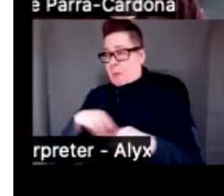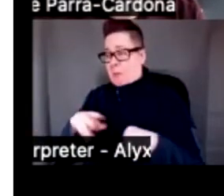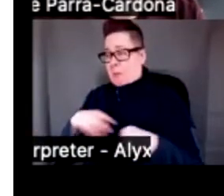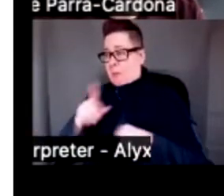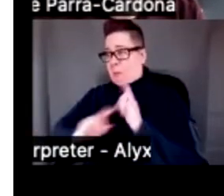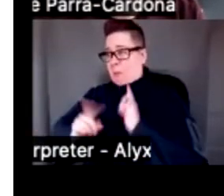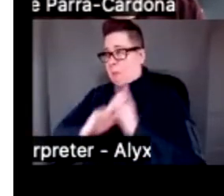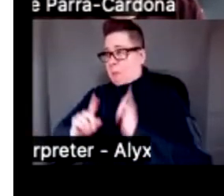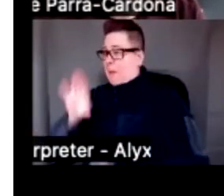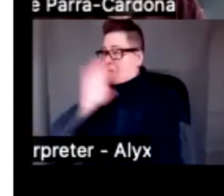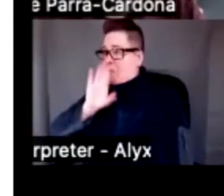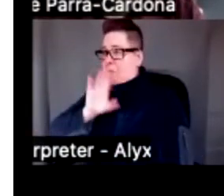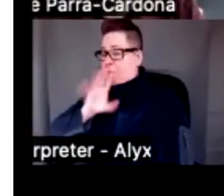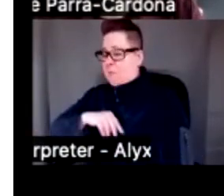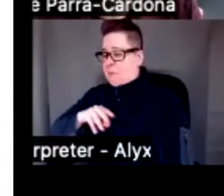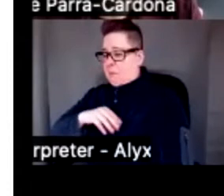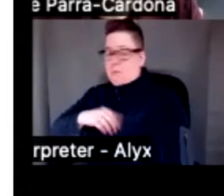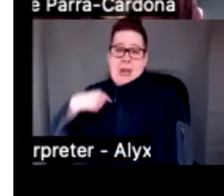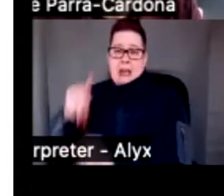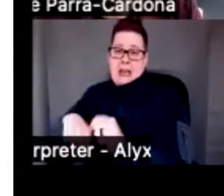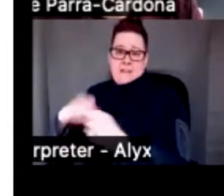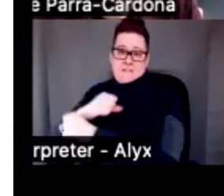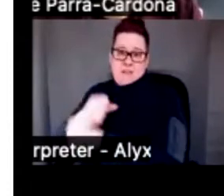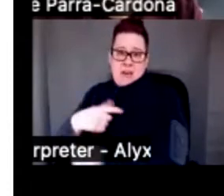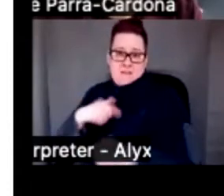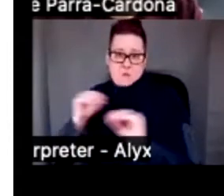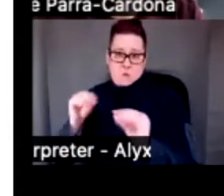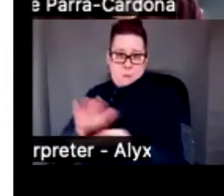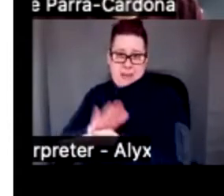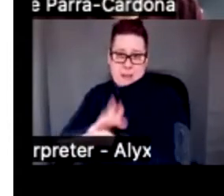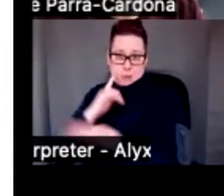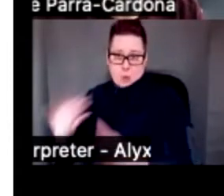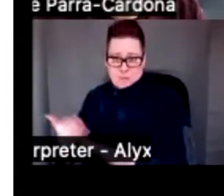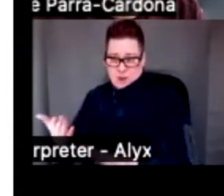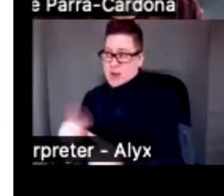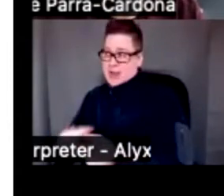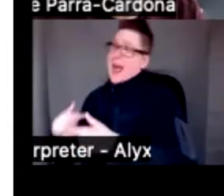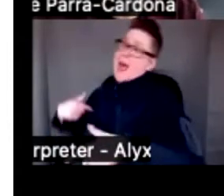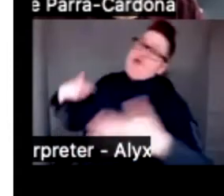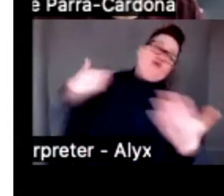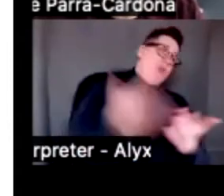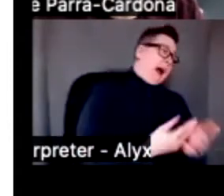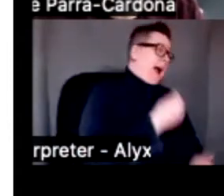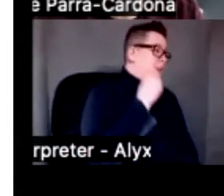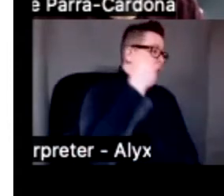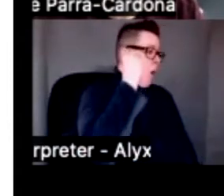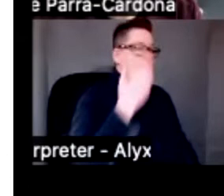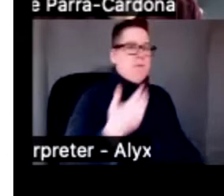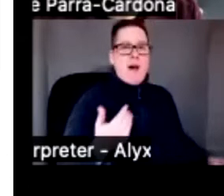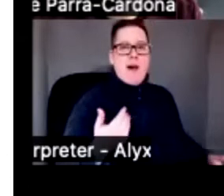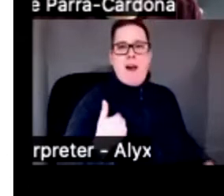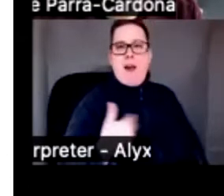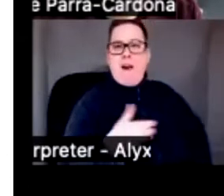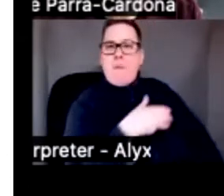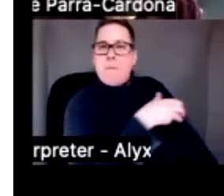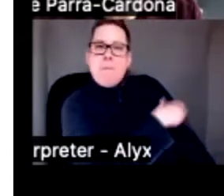frustration because I cannot fight back. I'm undocumented. But I get back home and I realize I have power. I have power